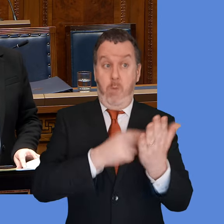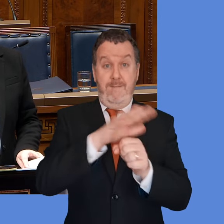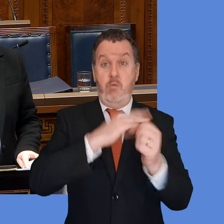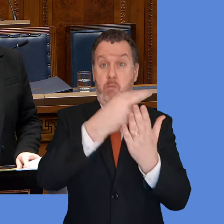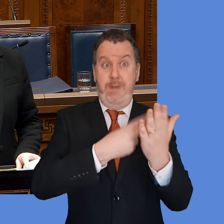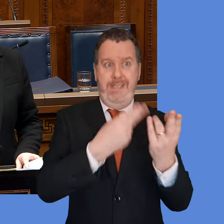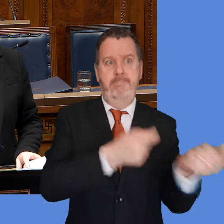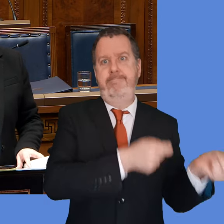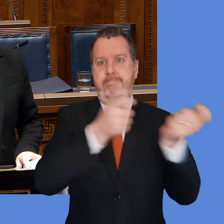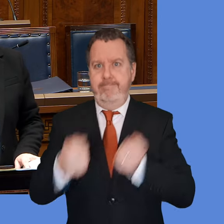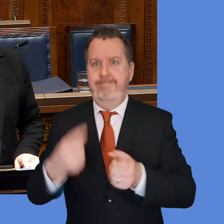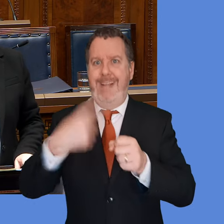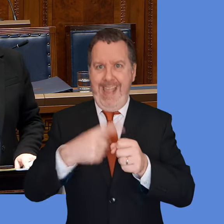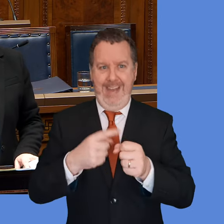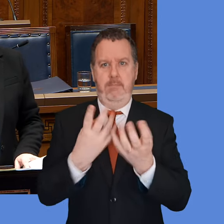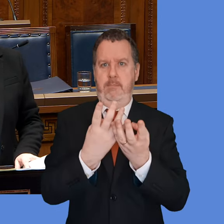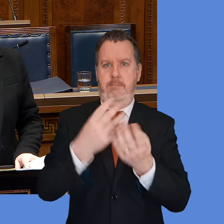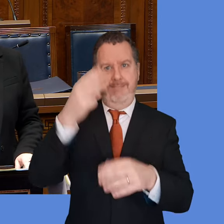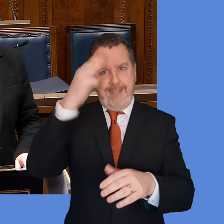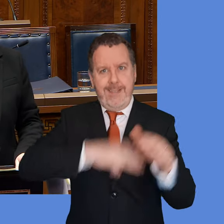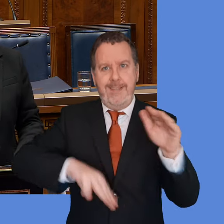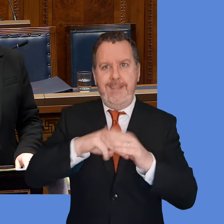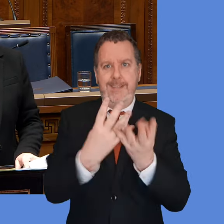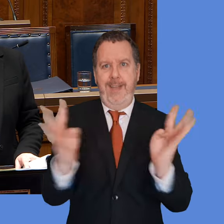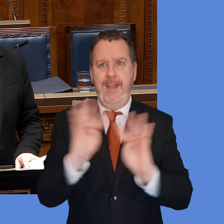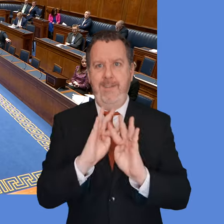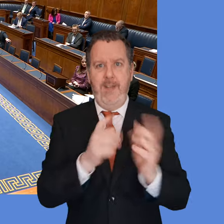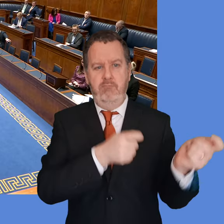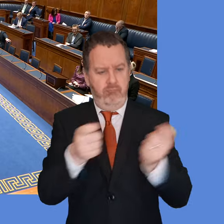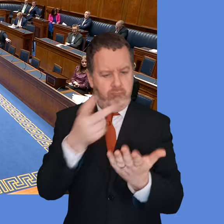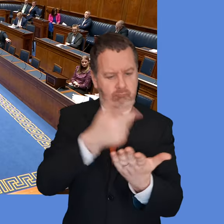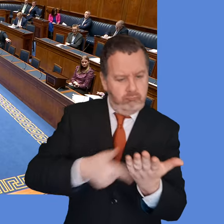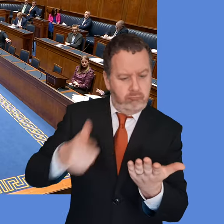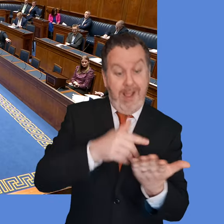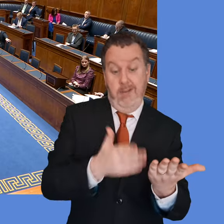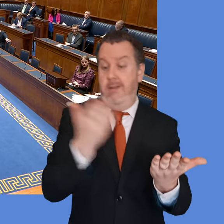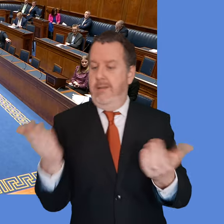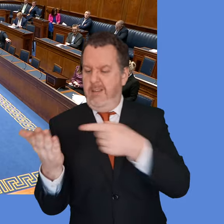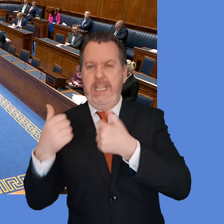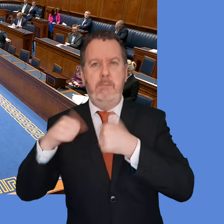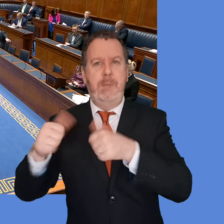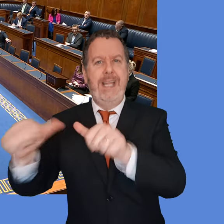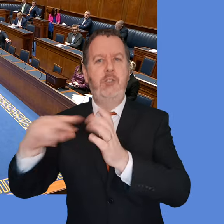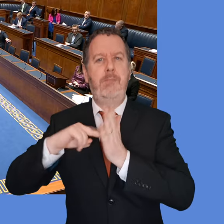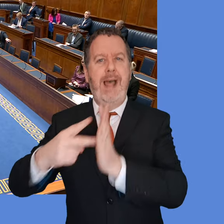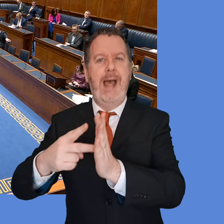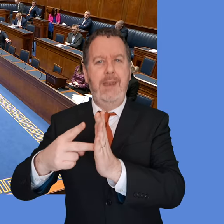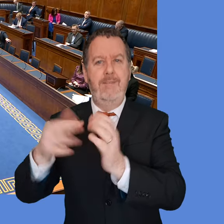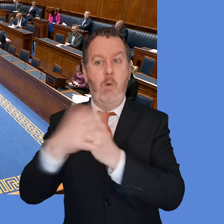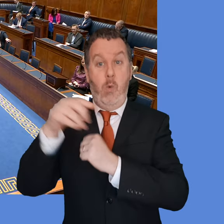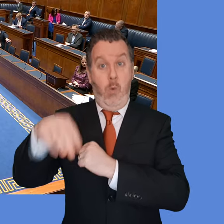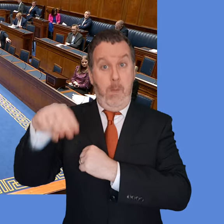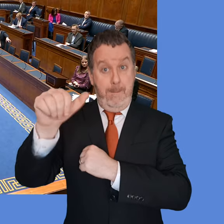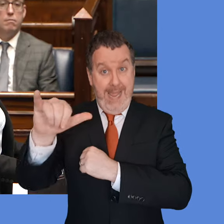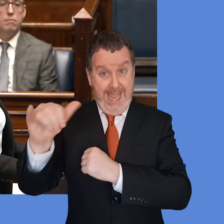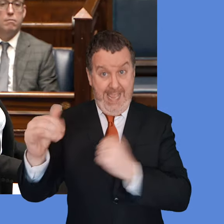What we need to do then is have that full report again brought back to the executive and with what was identified at the time, which would have been an implementation